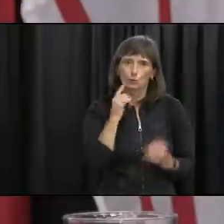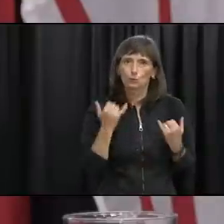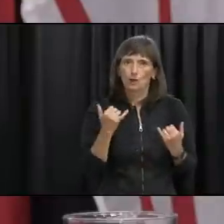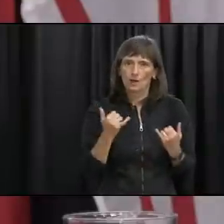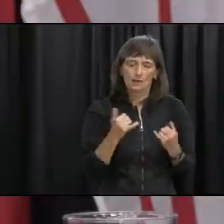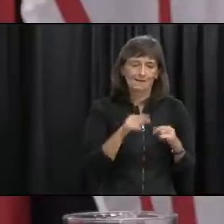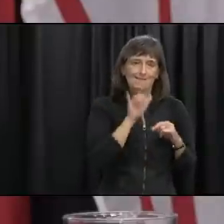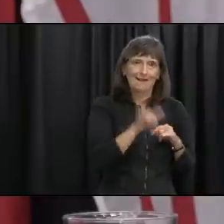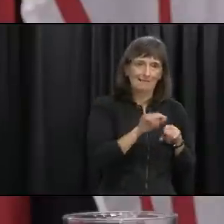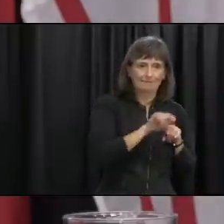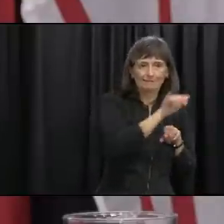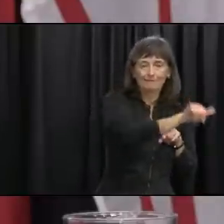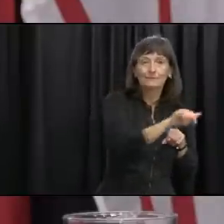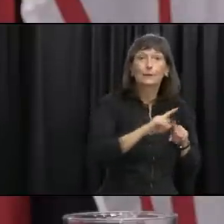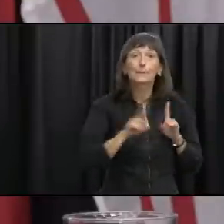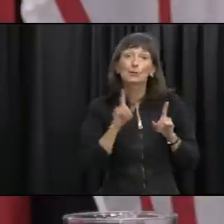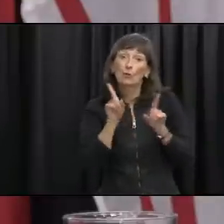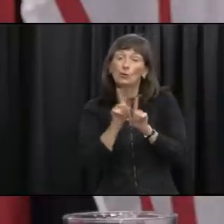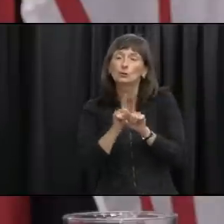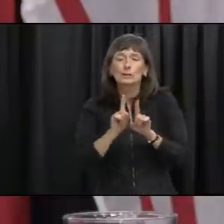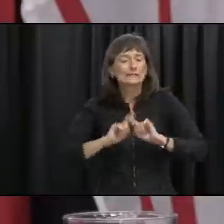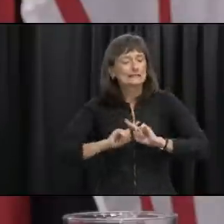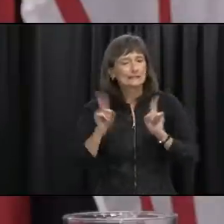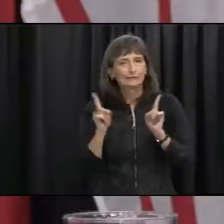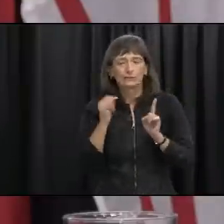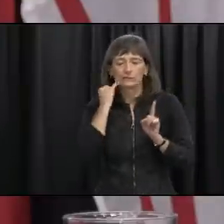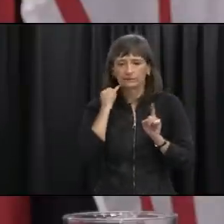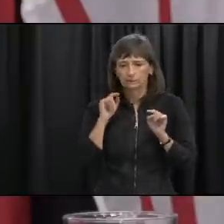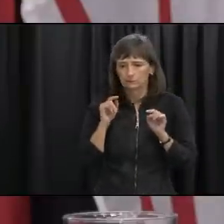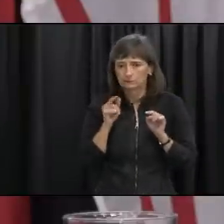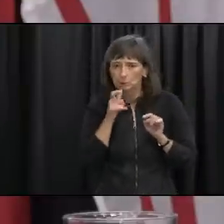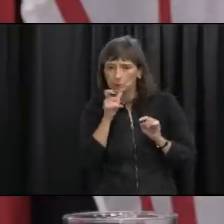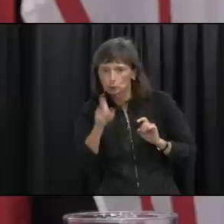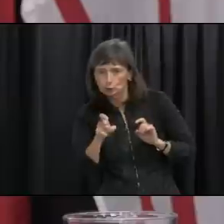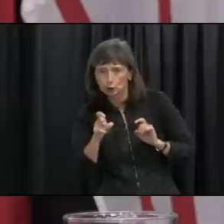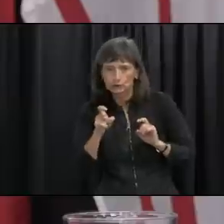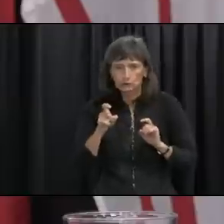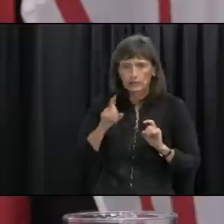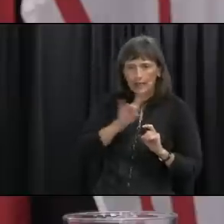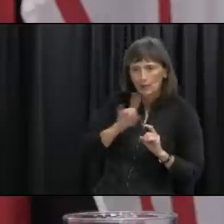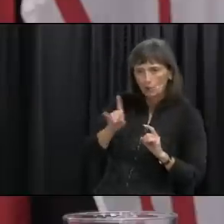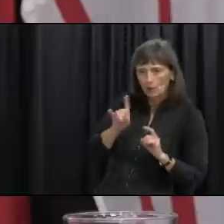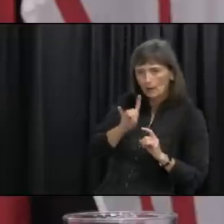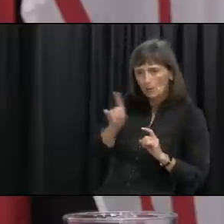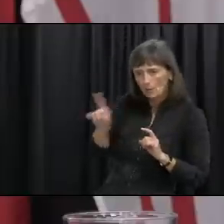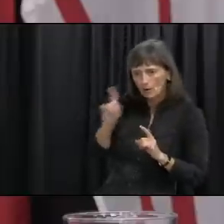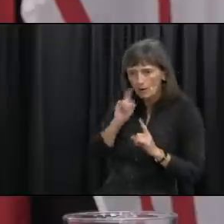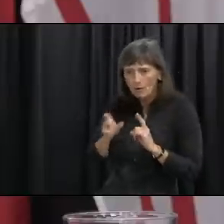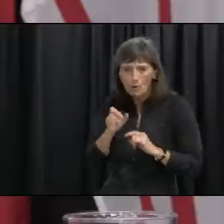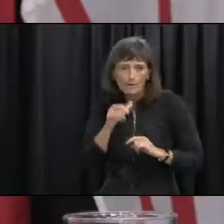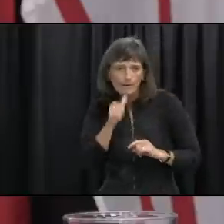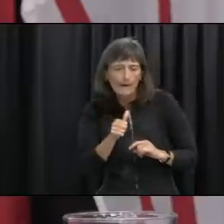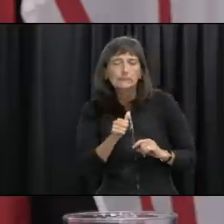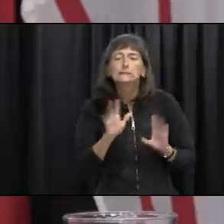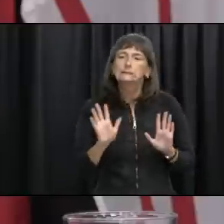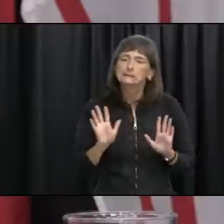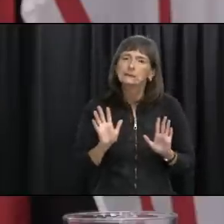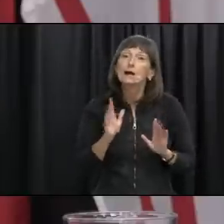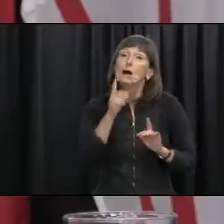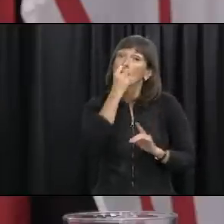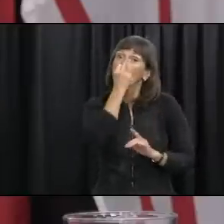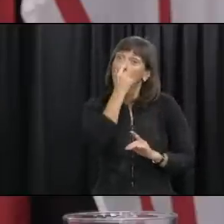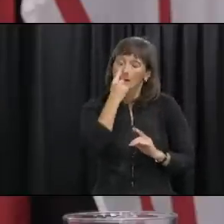today about the different degrees of um caution for individuals uh so self